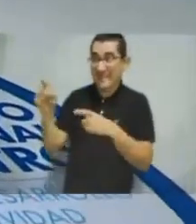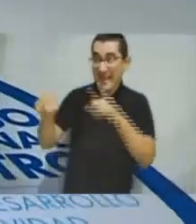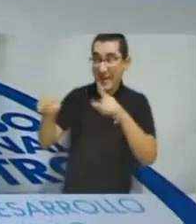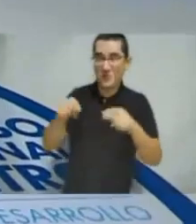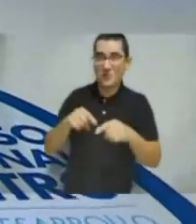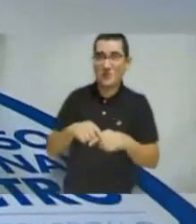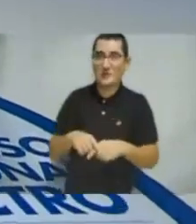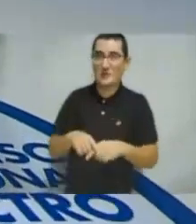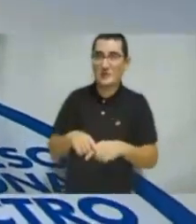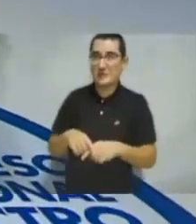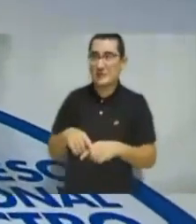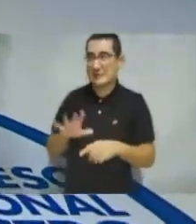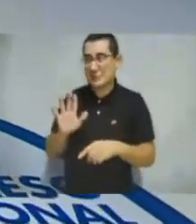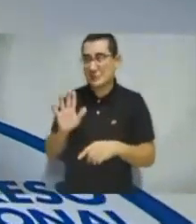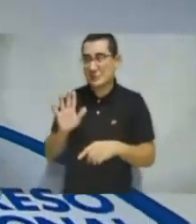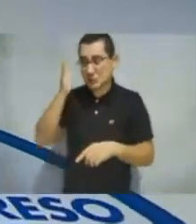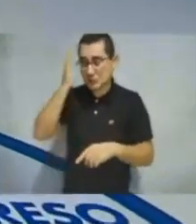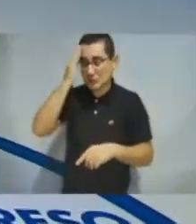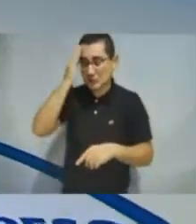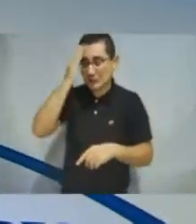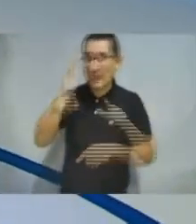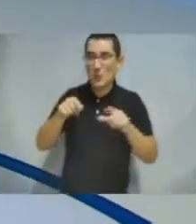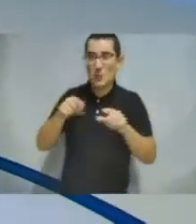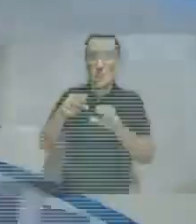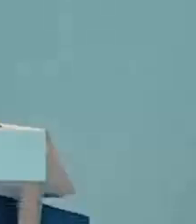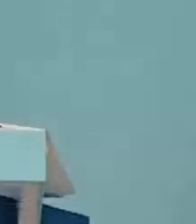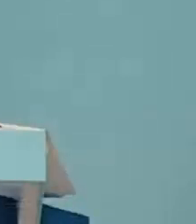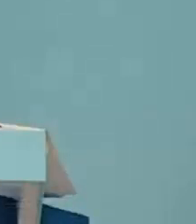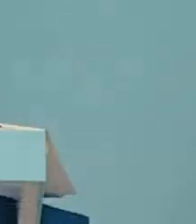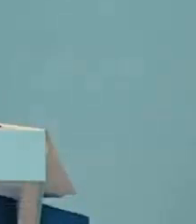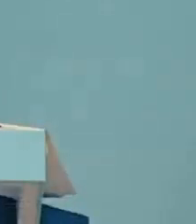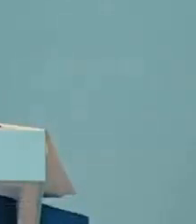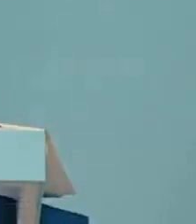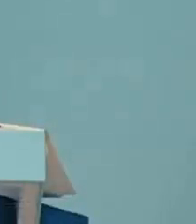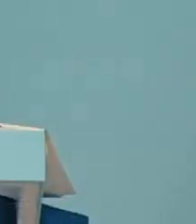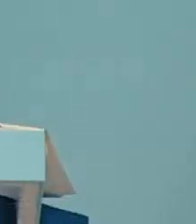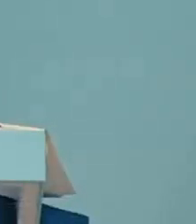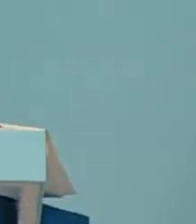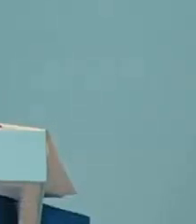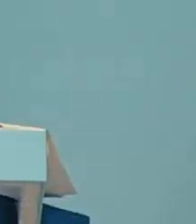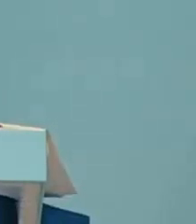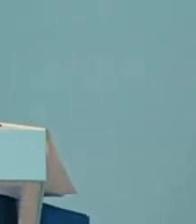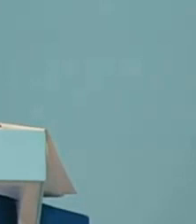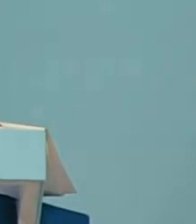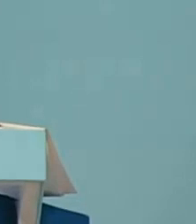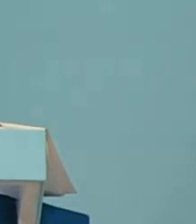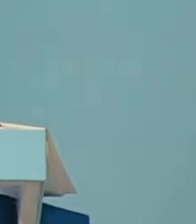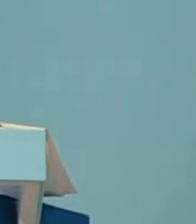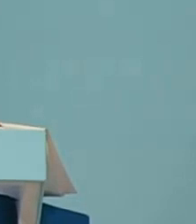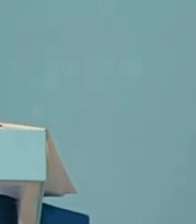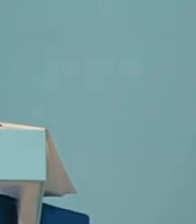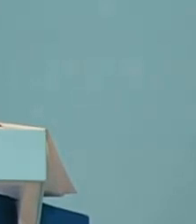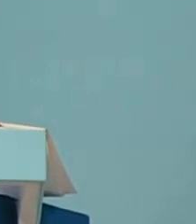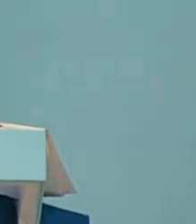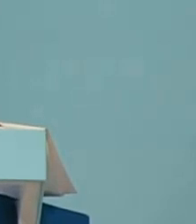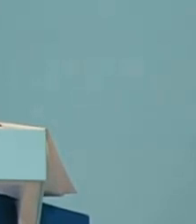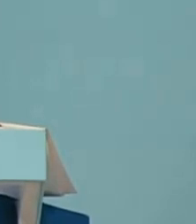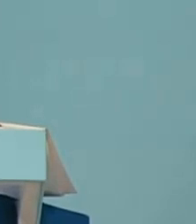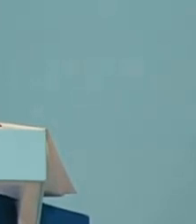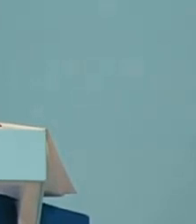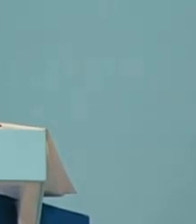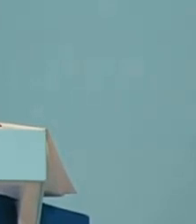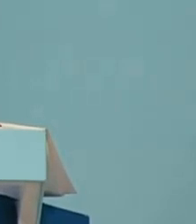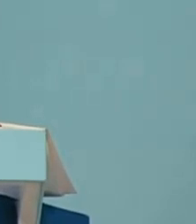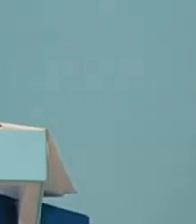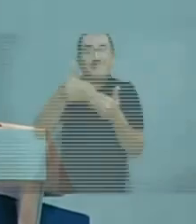have there. I know that one had to leave, but it's actually to speak a bit about the economic recovery, what's actually